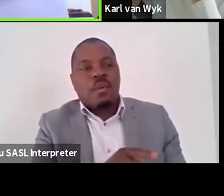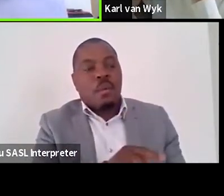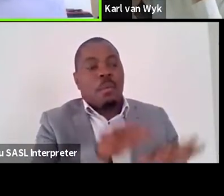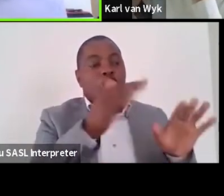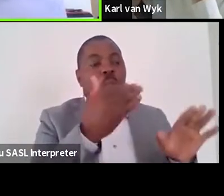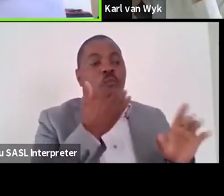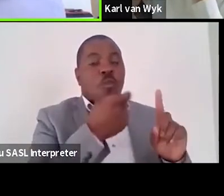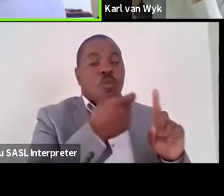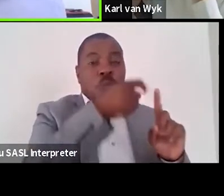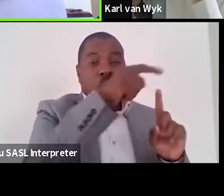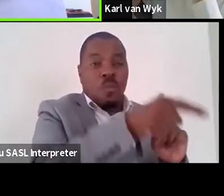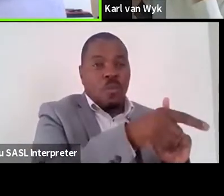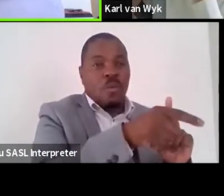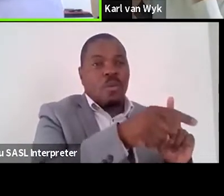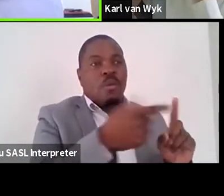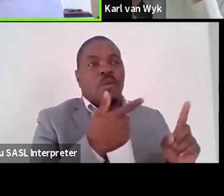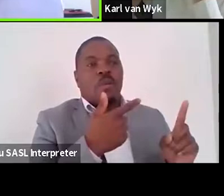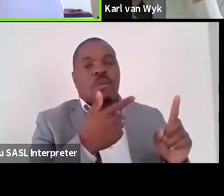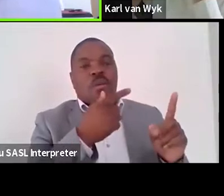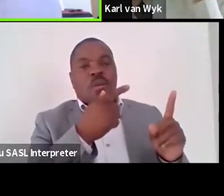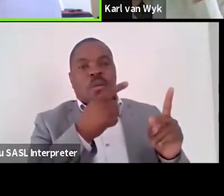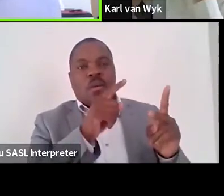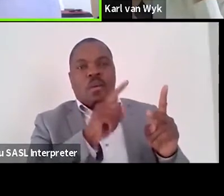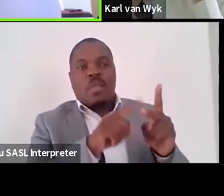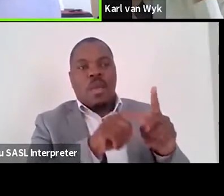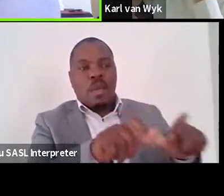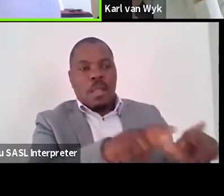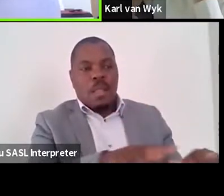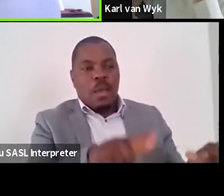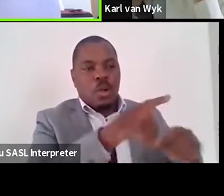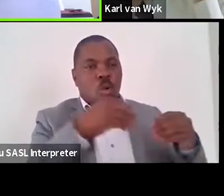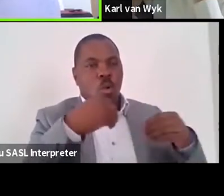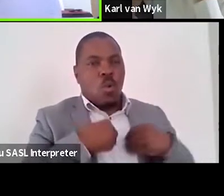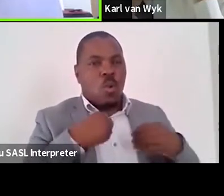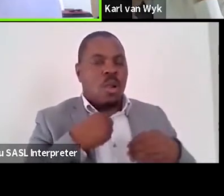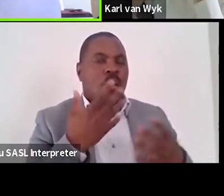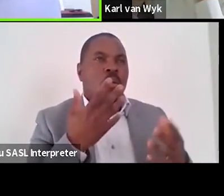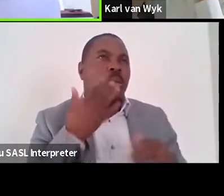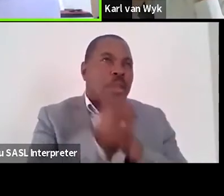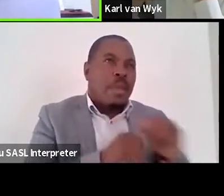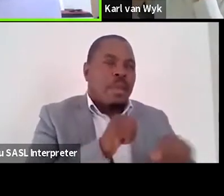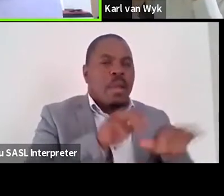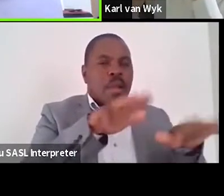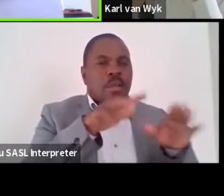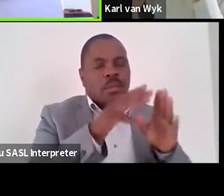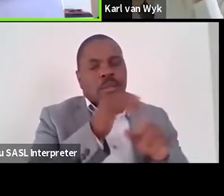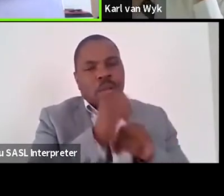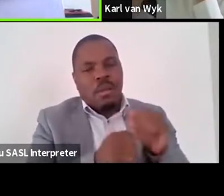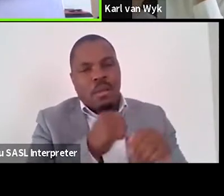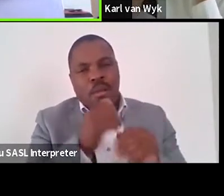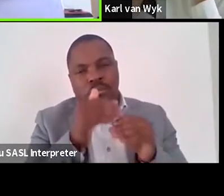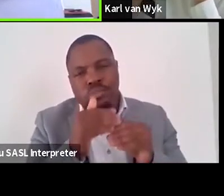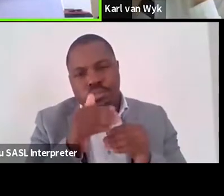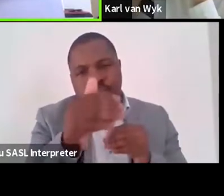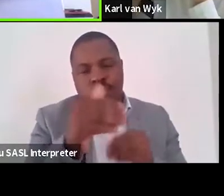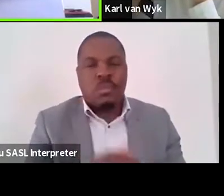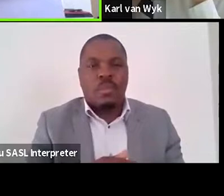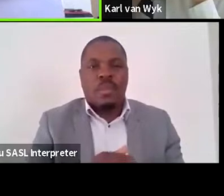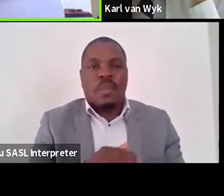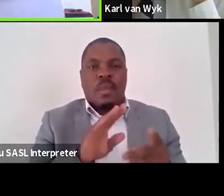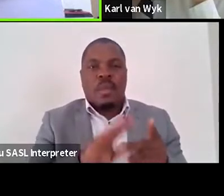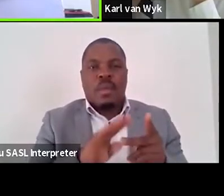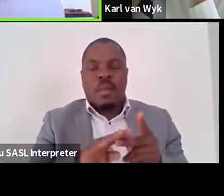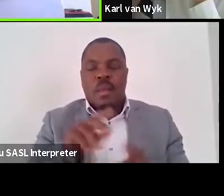against the power of the mestizo landowner in the 20th century. Or the well-known work by Juan Rulfo, Pedro